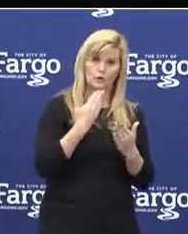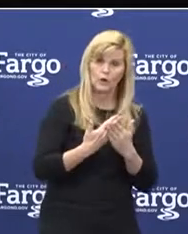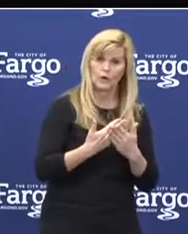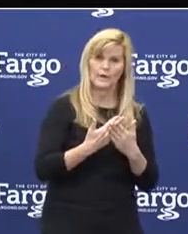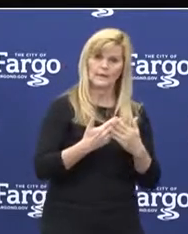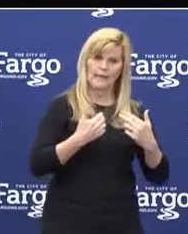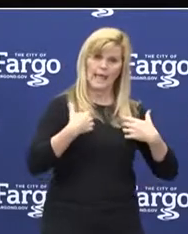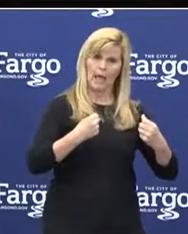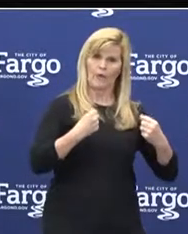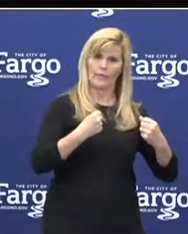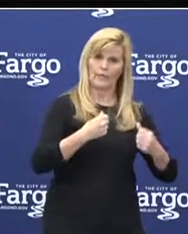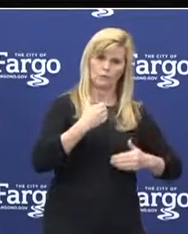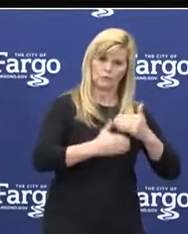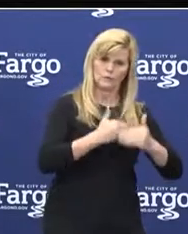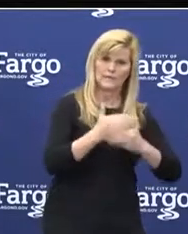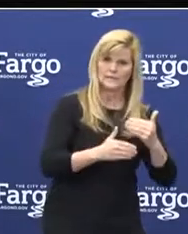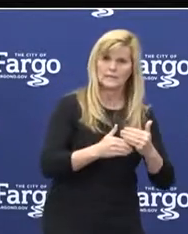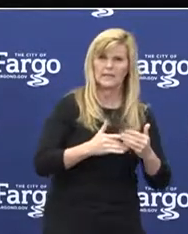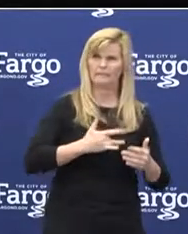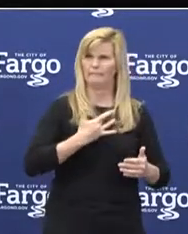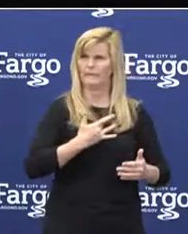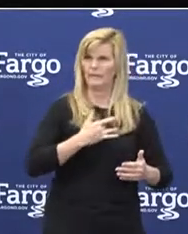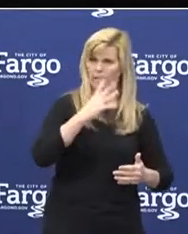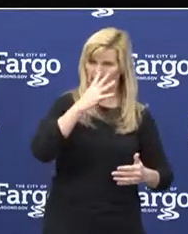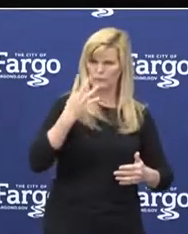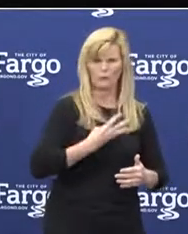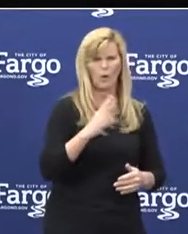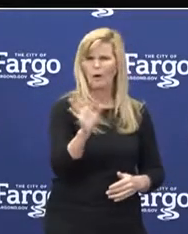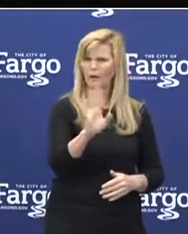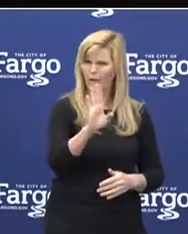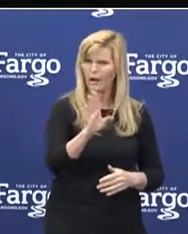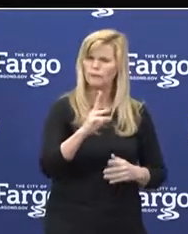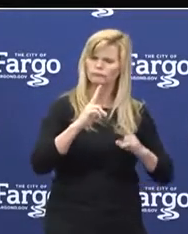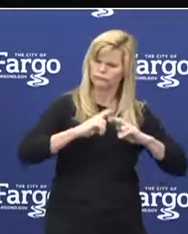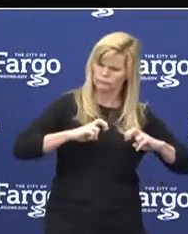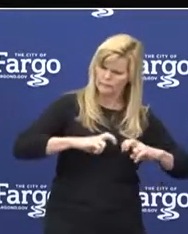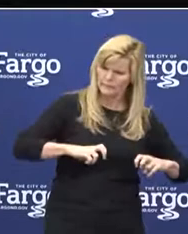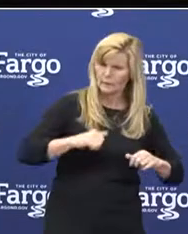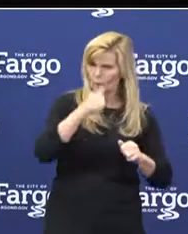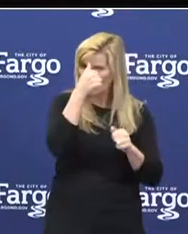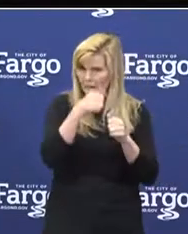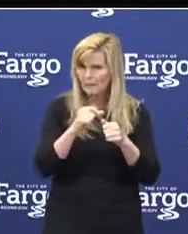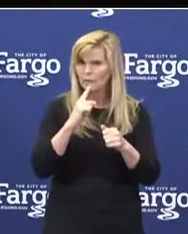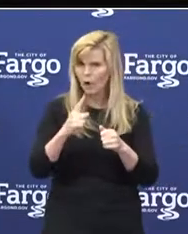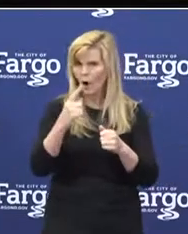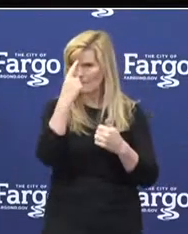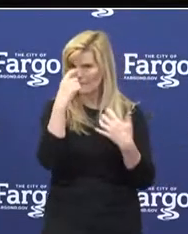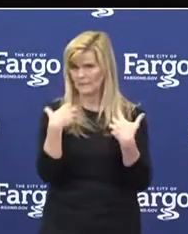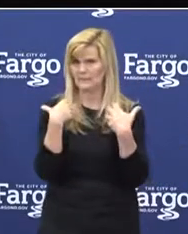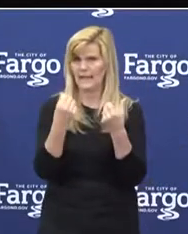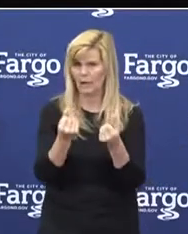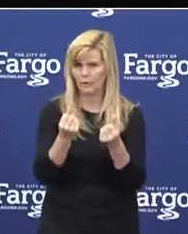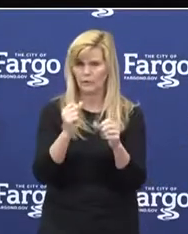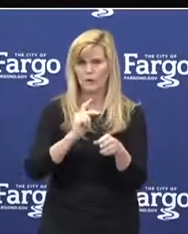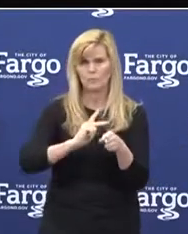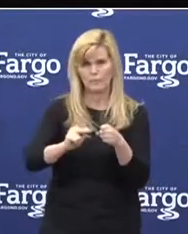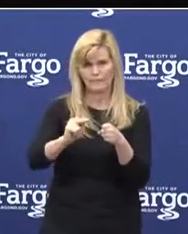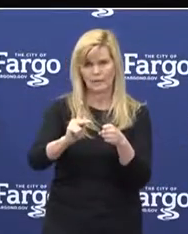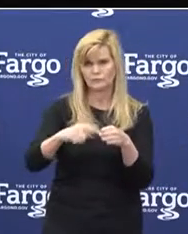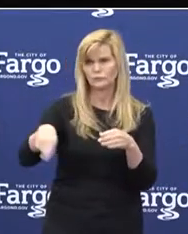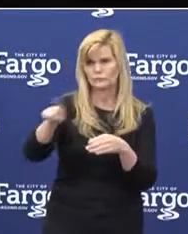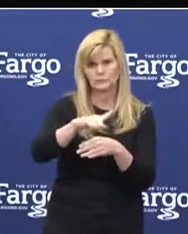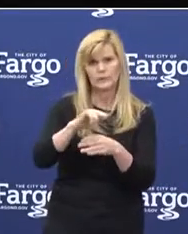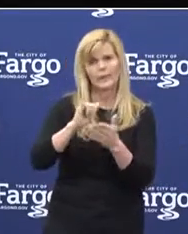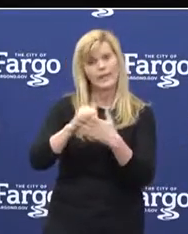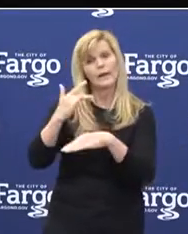Don't ignore how you're feeling, and remember that there are mental health professionals that are available